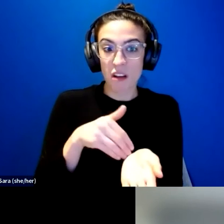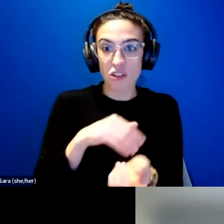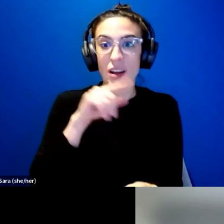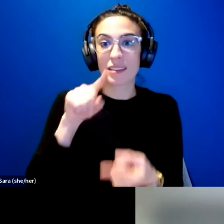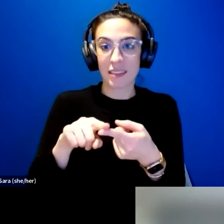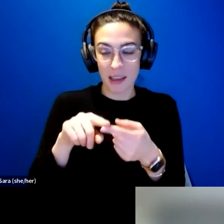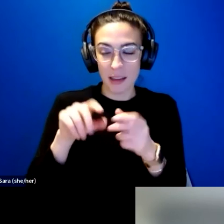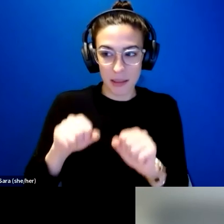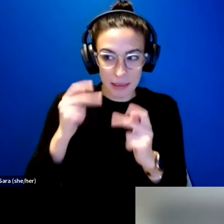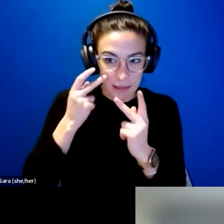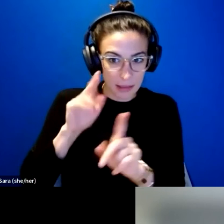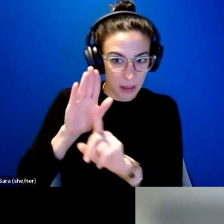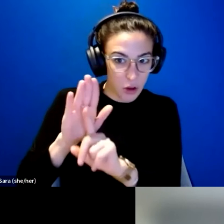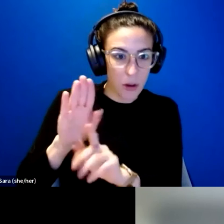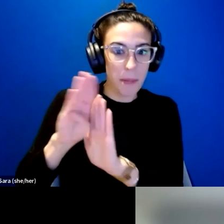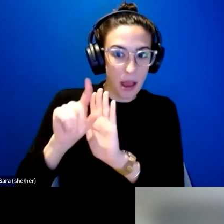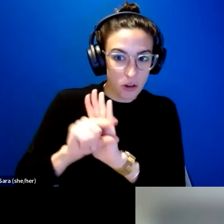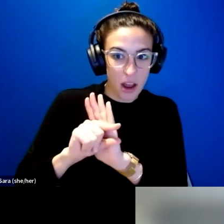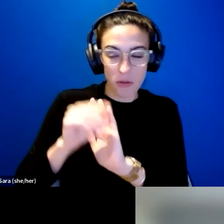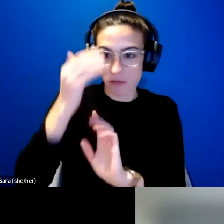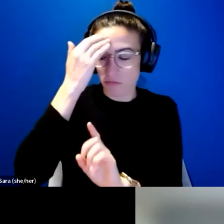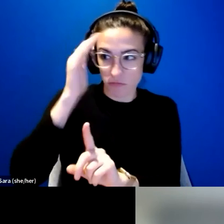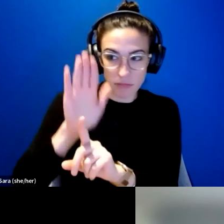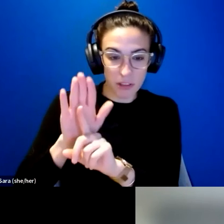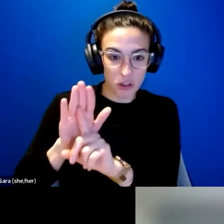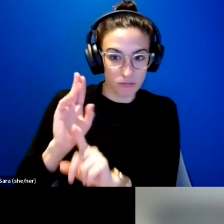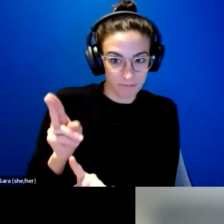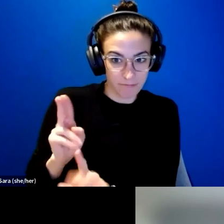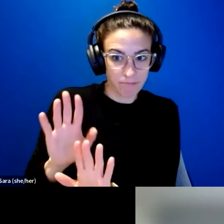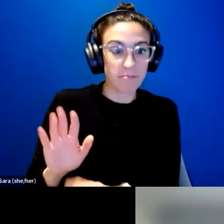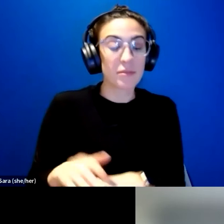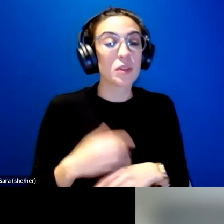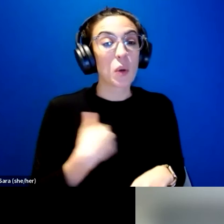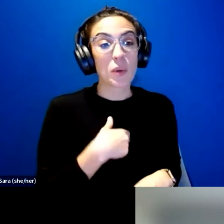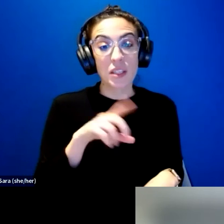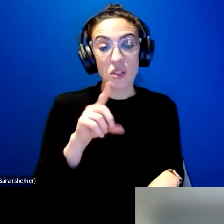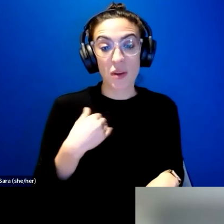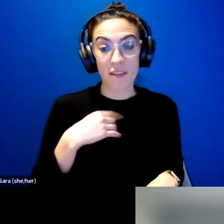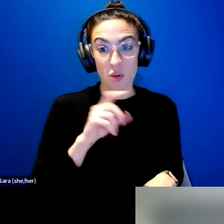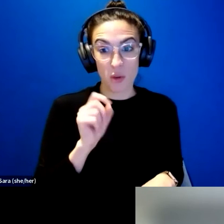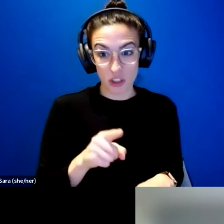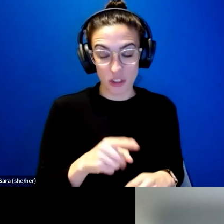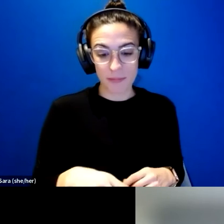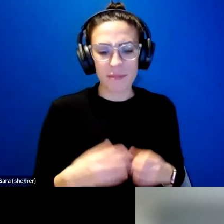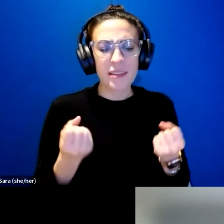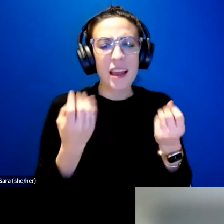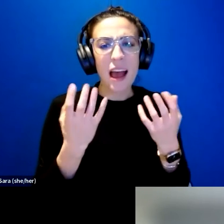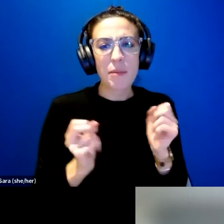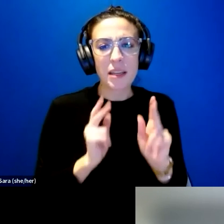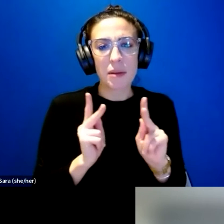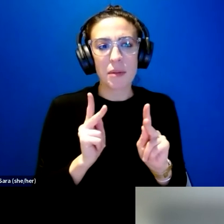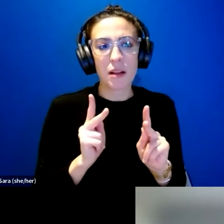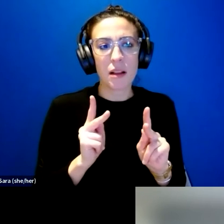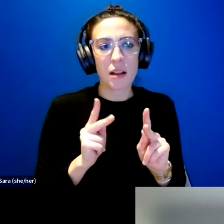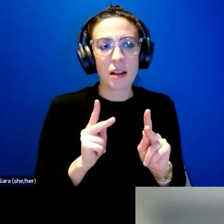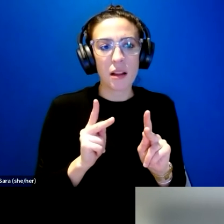background and they could, you know, get their information. We do have a question for you. How many, how many of the people, the 25 that